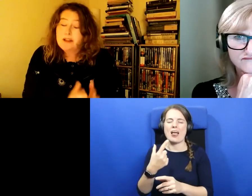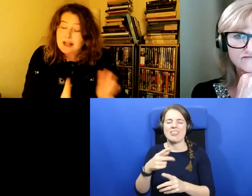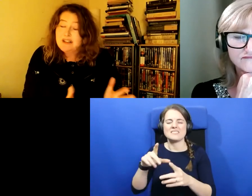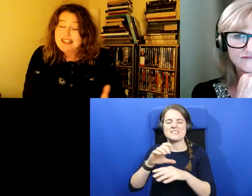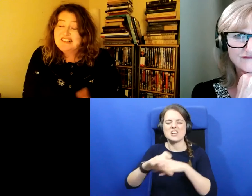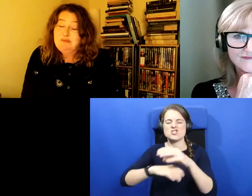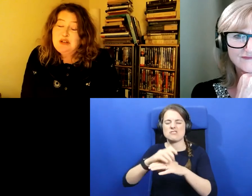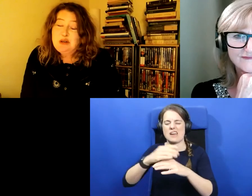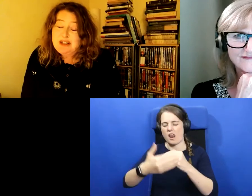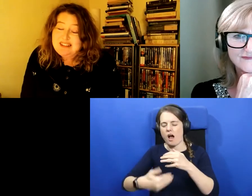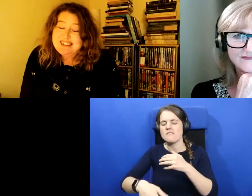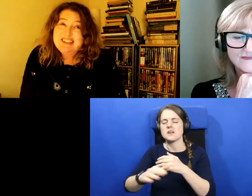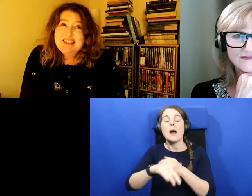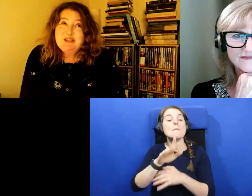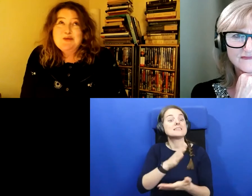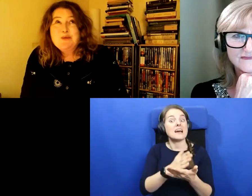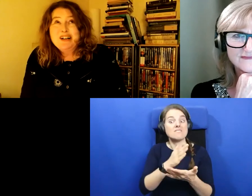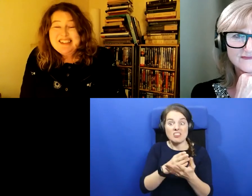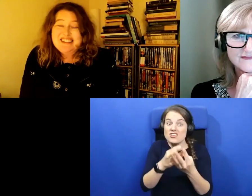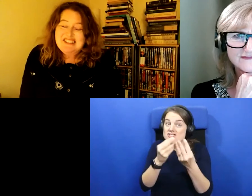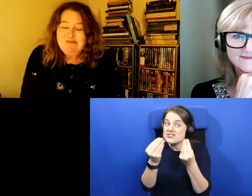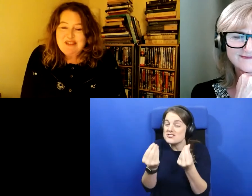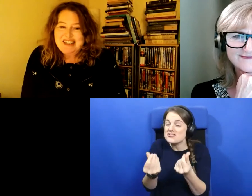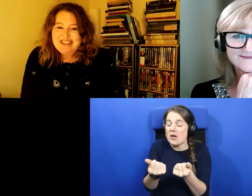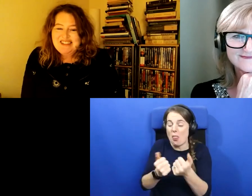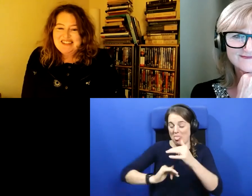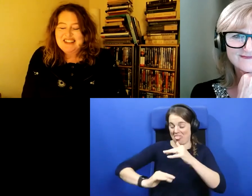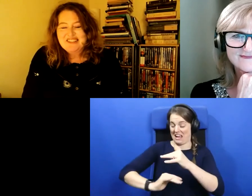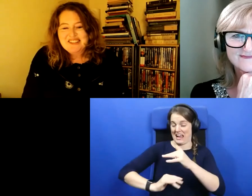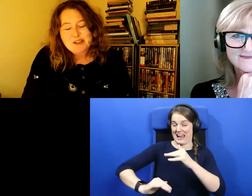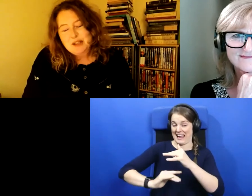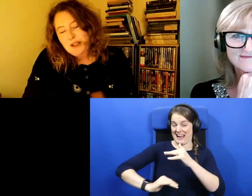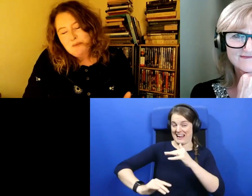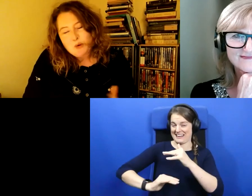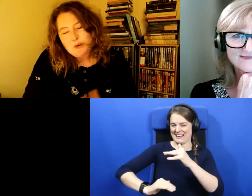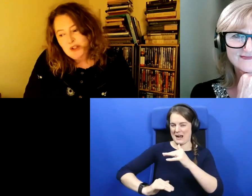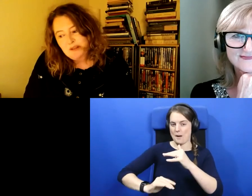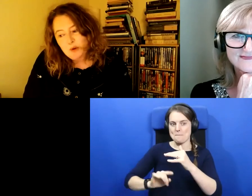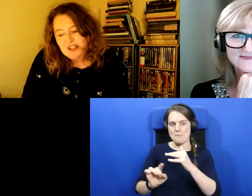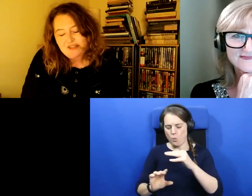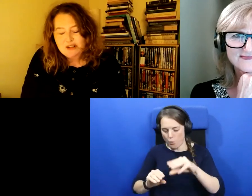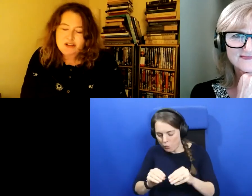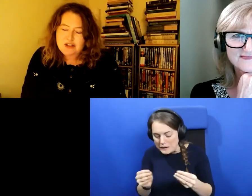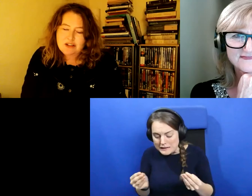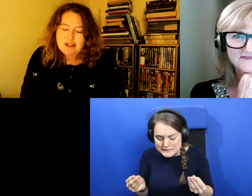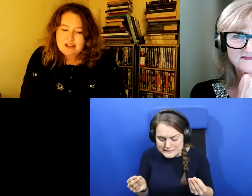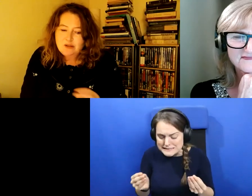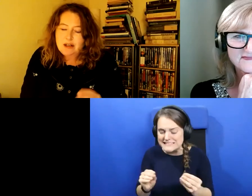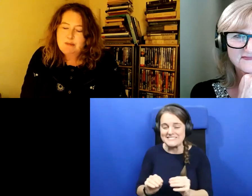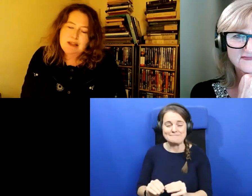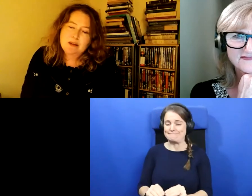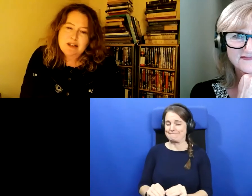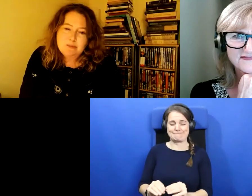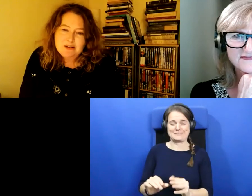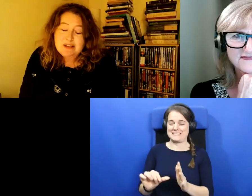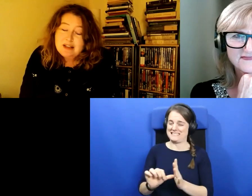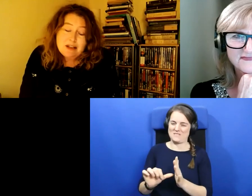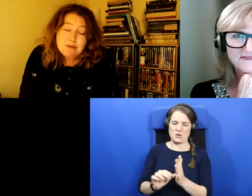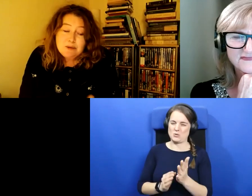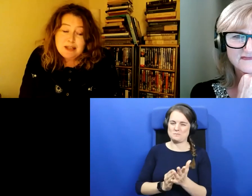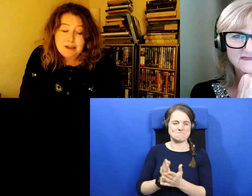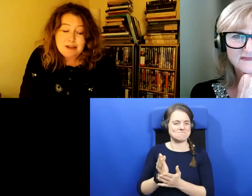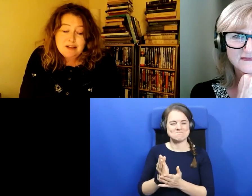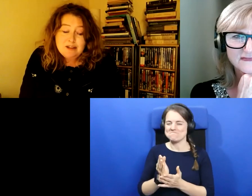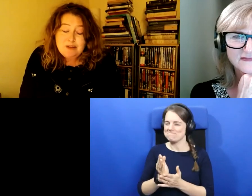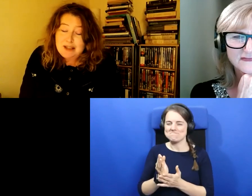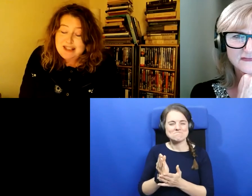there's definitely something going on. What that something is, is, is I'd say more, just more difficult to, to really be certain about. And